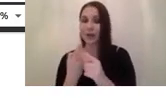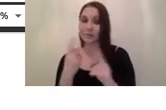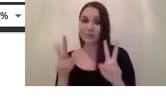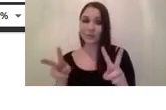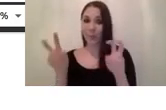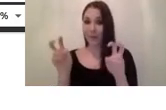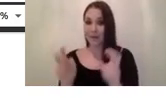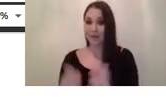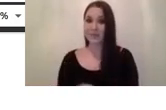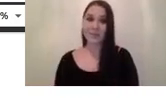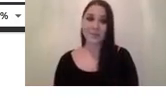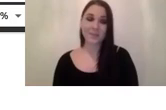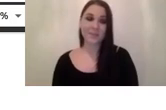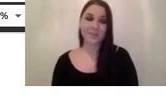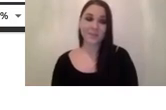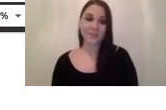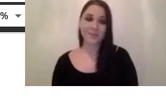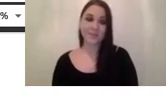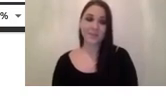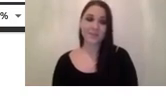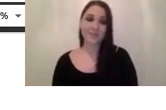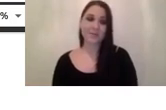and other features